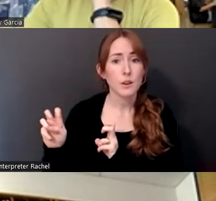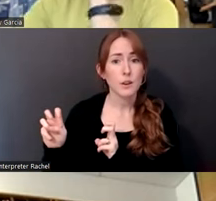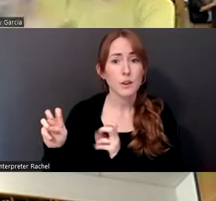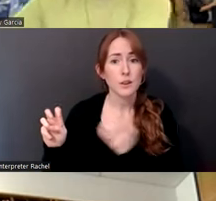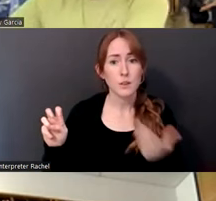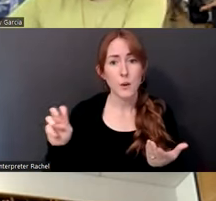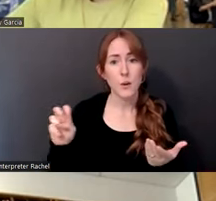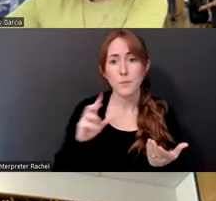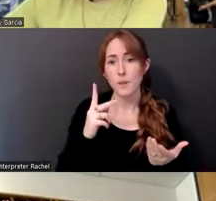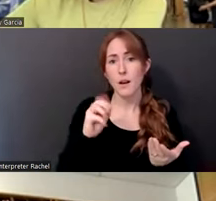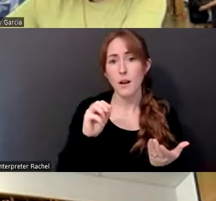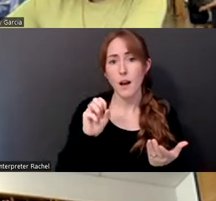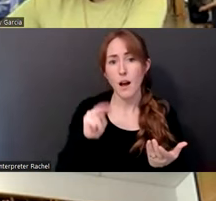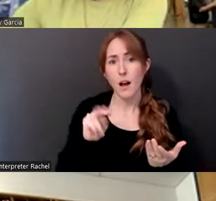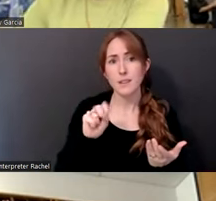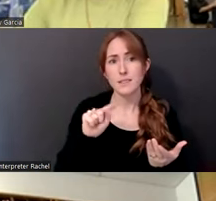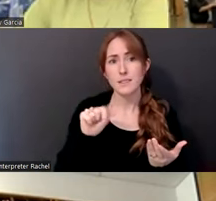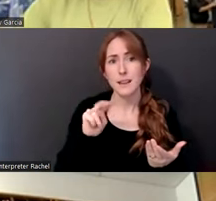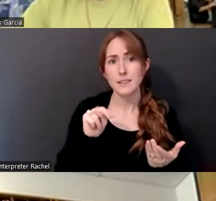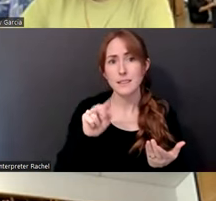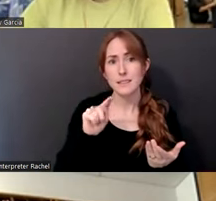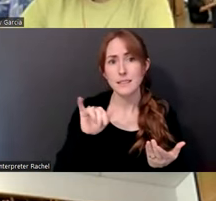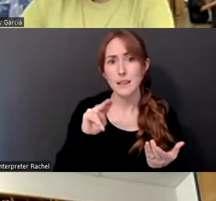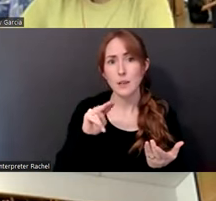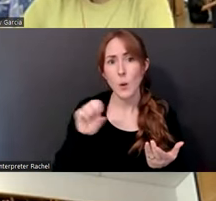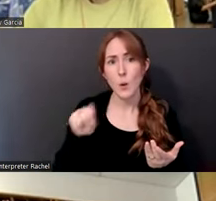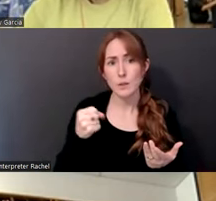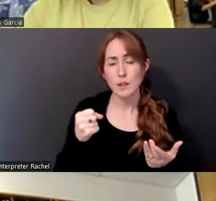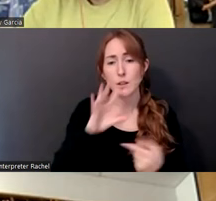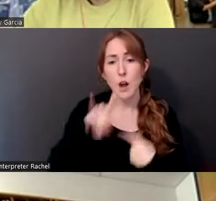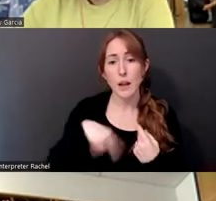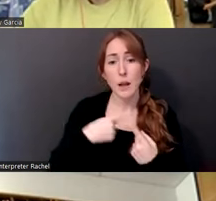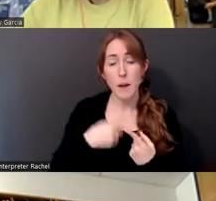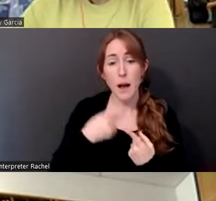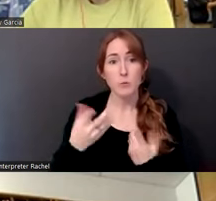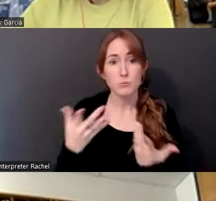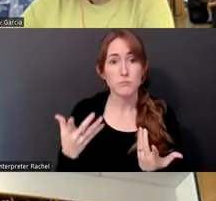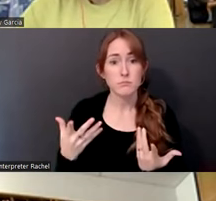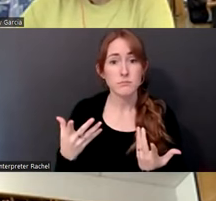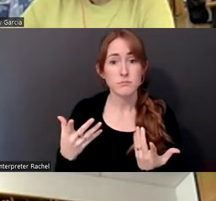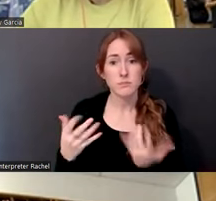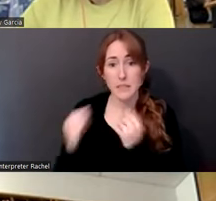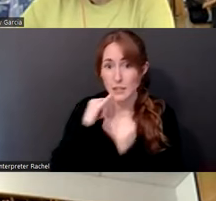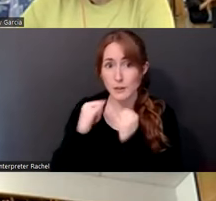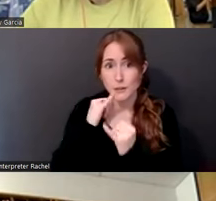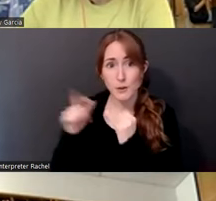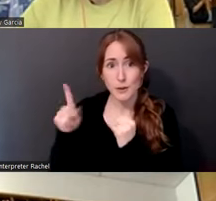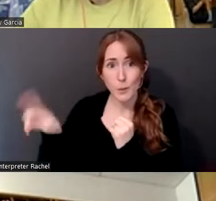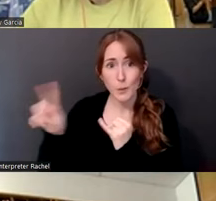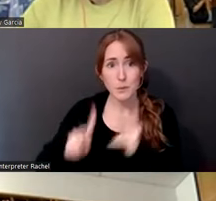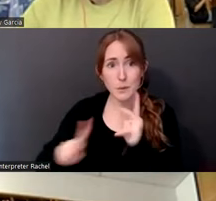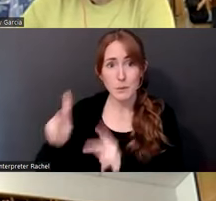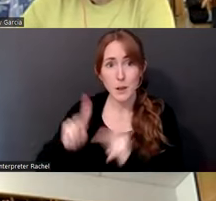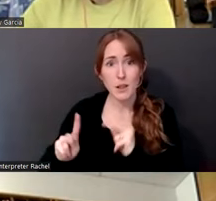that and doing hundreds or of interviews, right. We show up to the work, how we can show up, but also how we show up